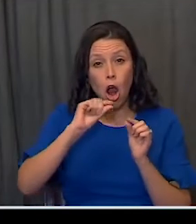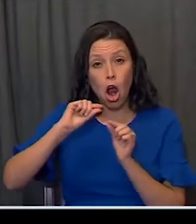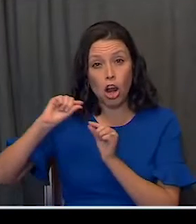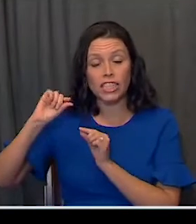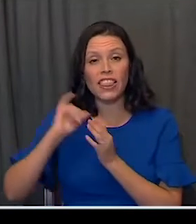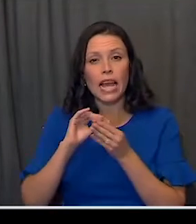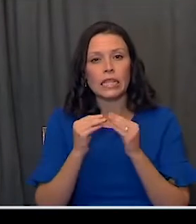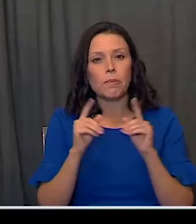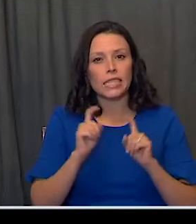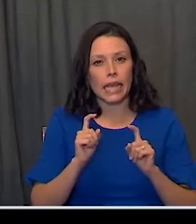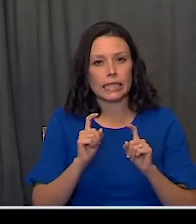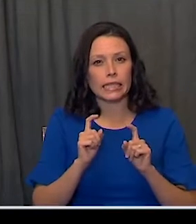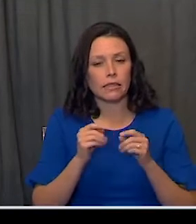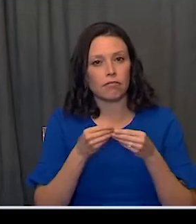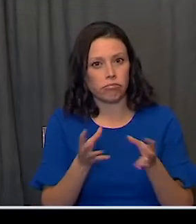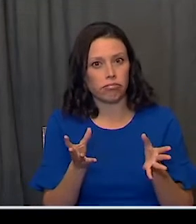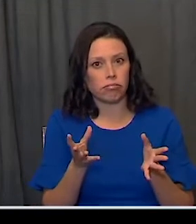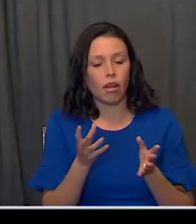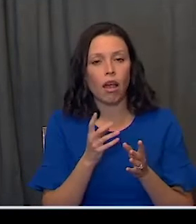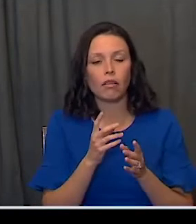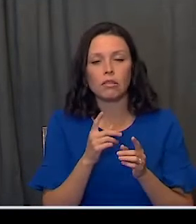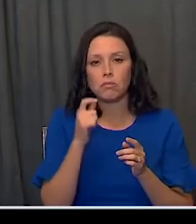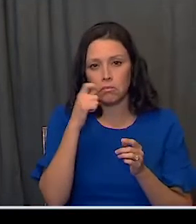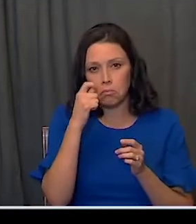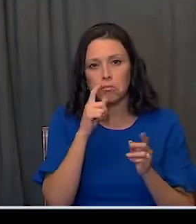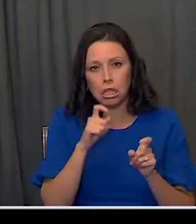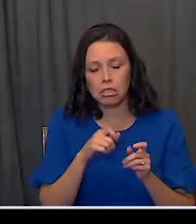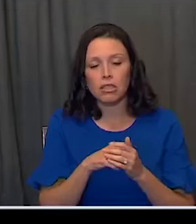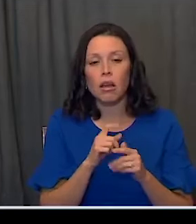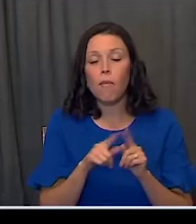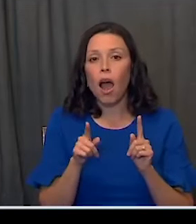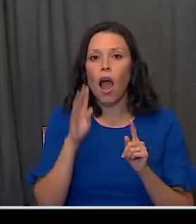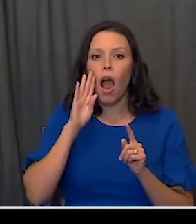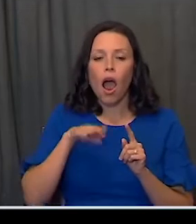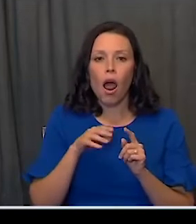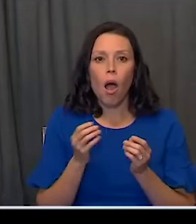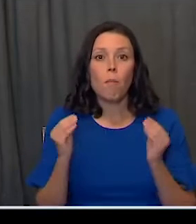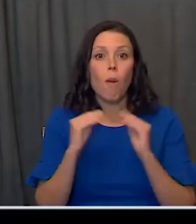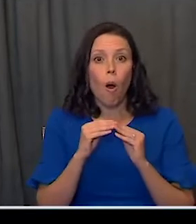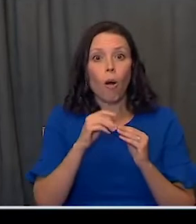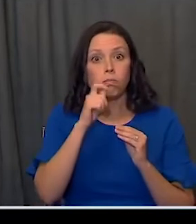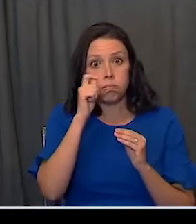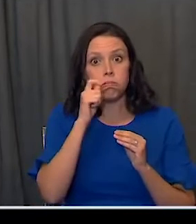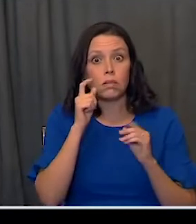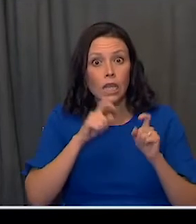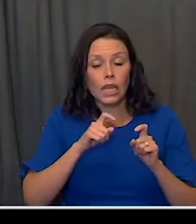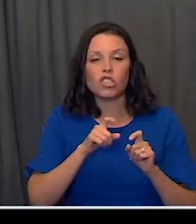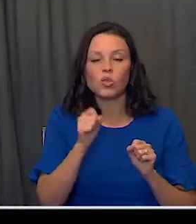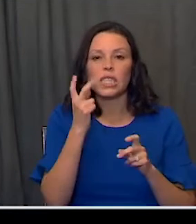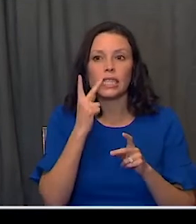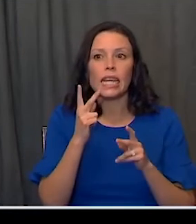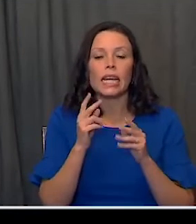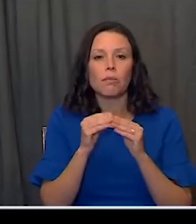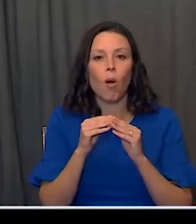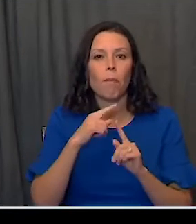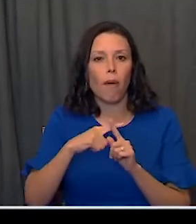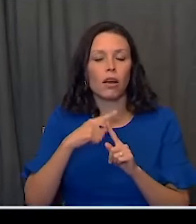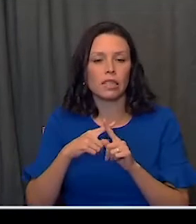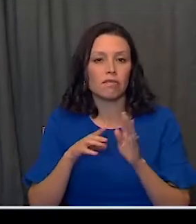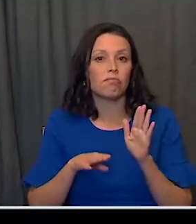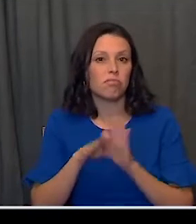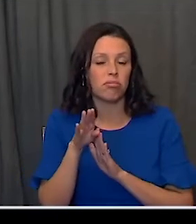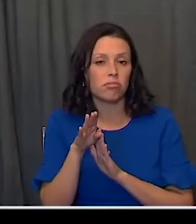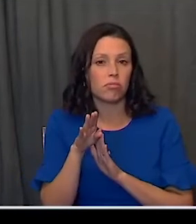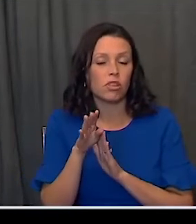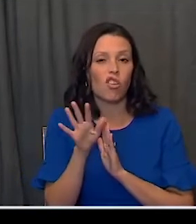tests that were performed. But even with the number and ever increasing number of tests performed, you can see the increase in test positivity